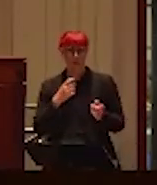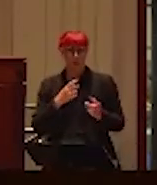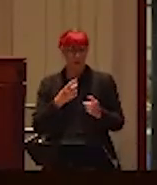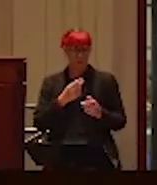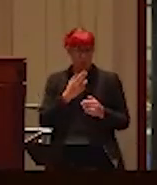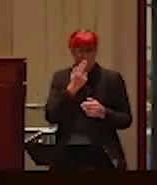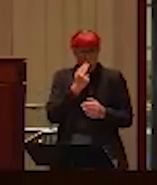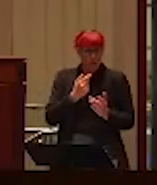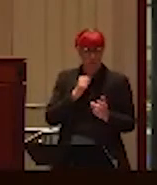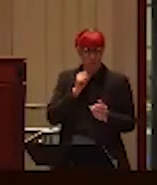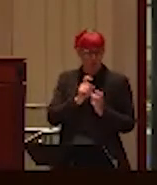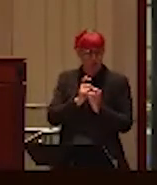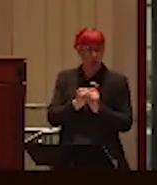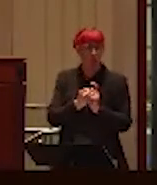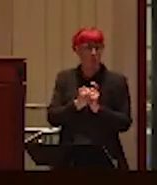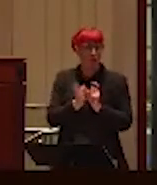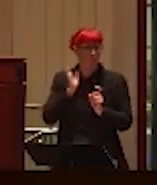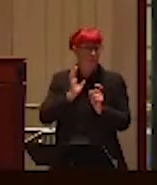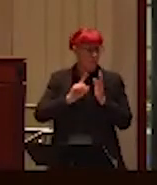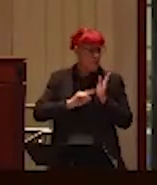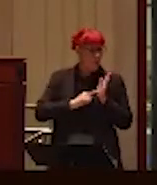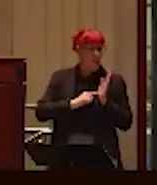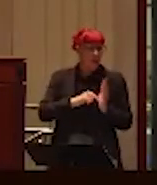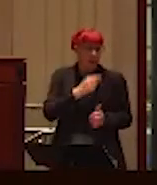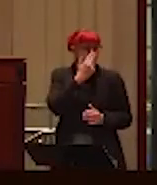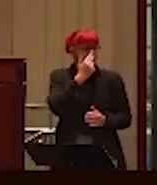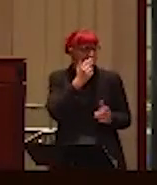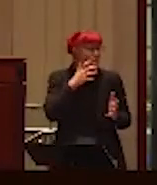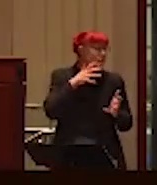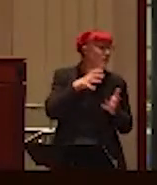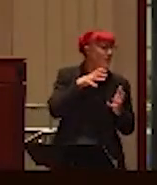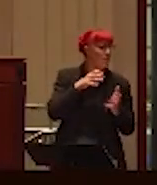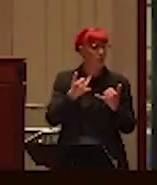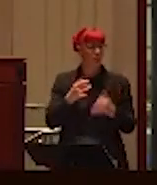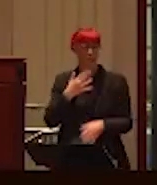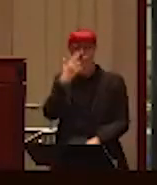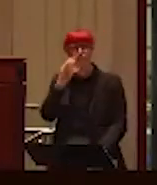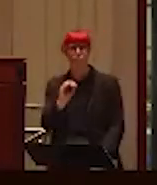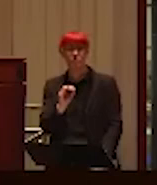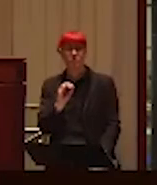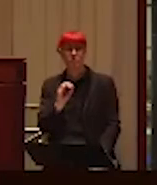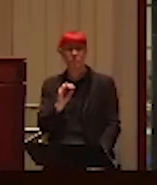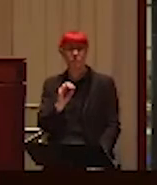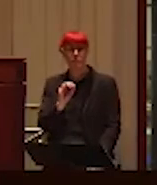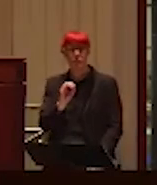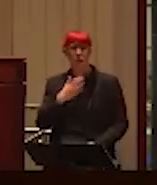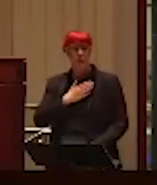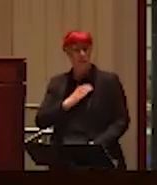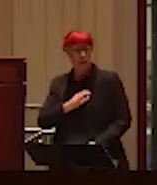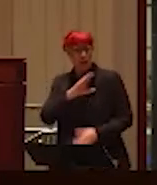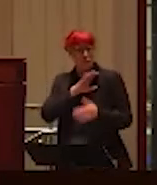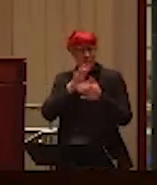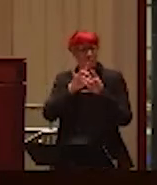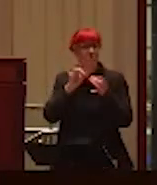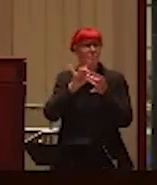but it went from being hilariously funny to, hey, that's not funny. know, um, and things that about my character, she started commenting on my